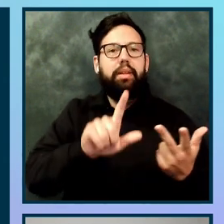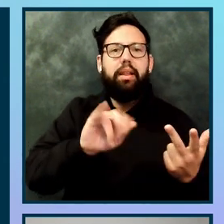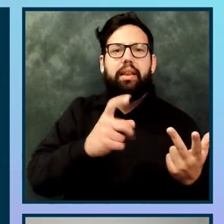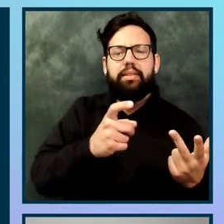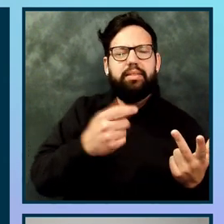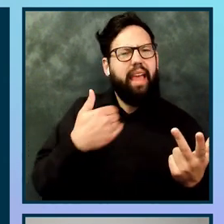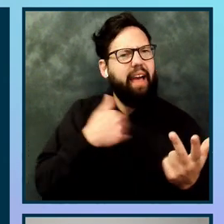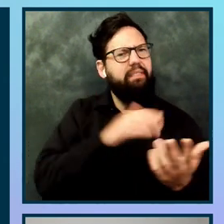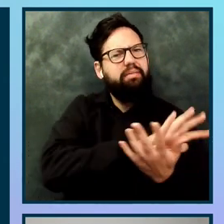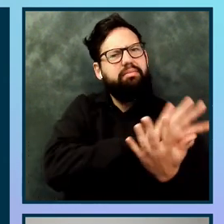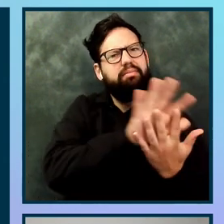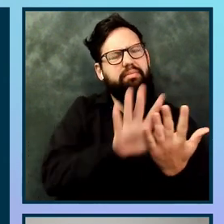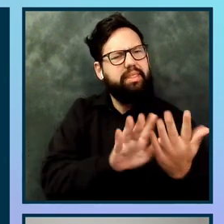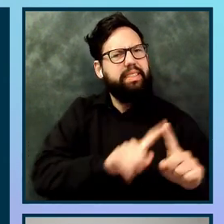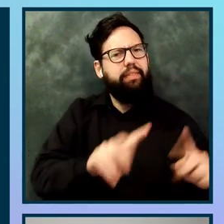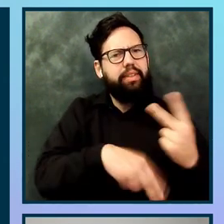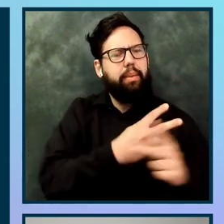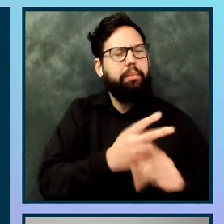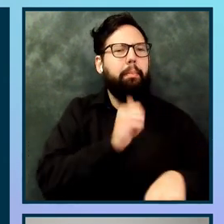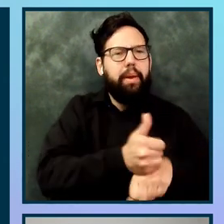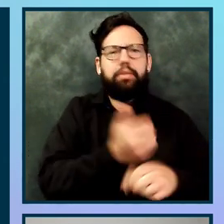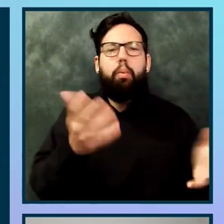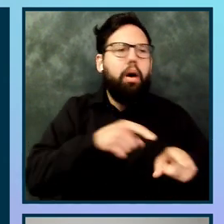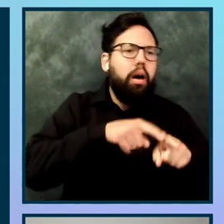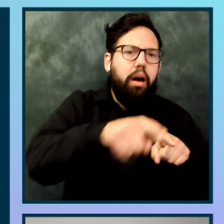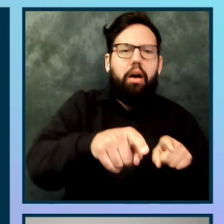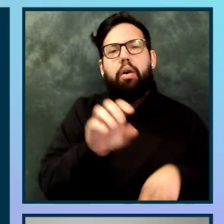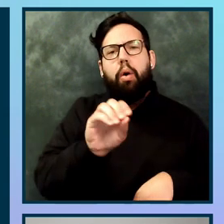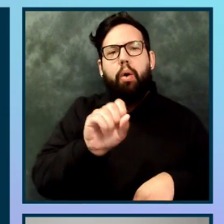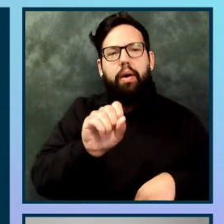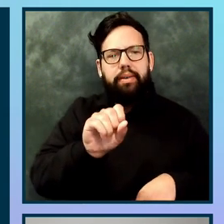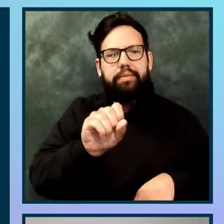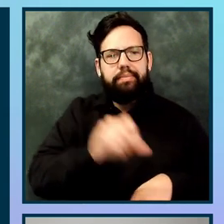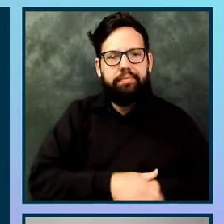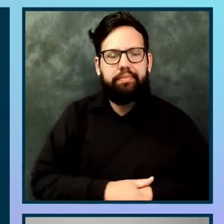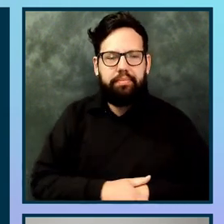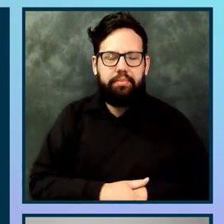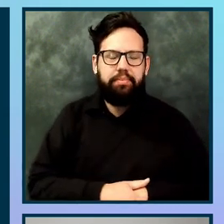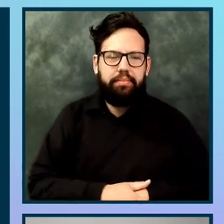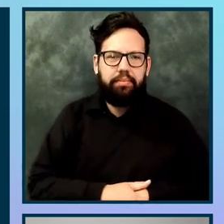and Android has Callback. There are other commercial screen readers, very famous of course, NVIDIA and JAWS.